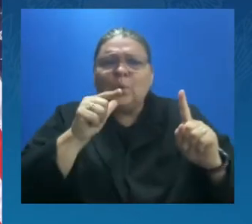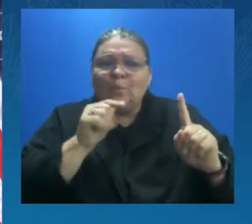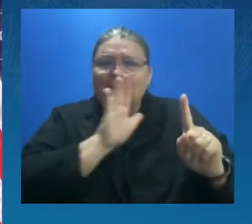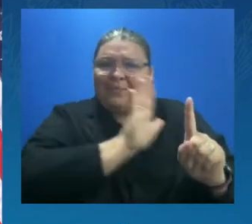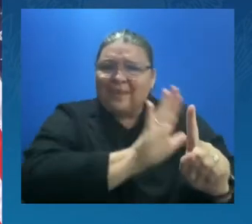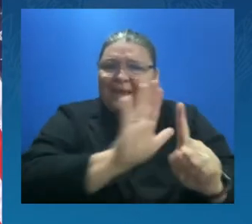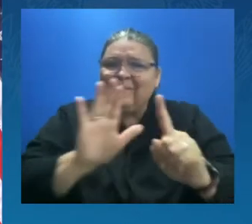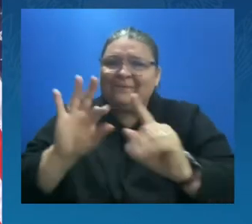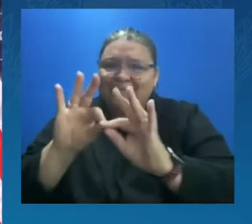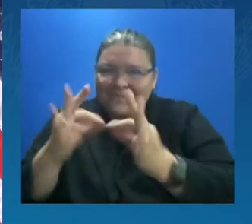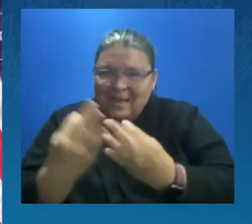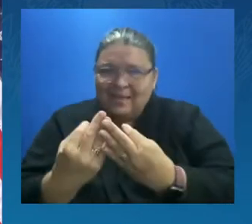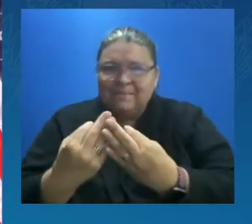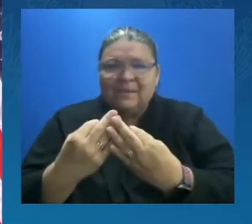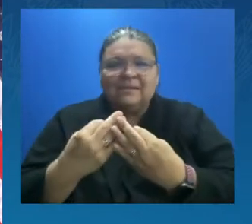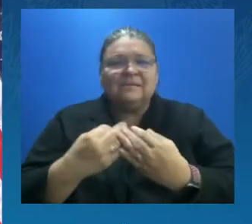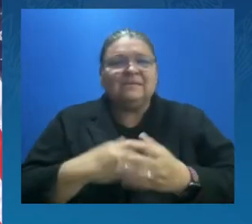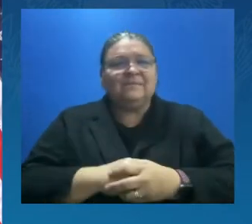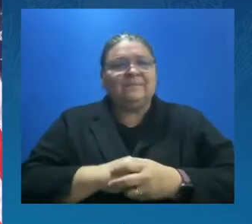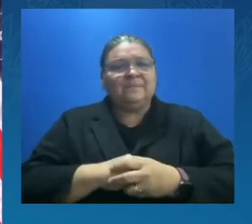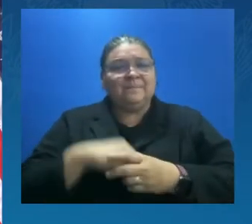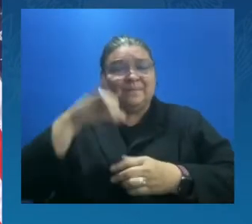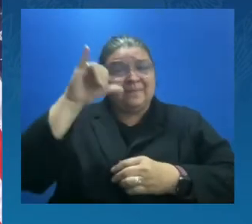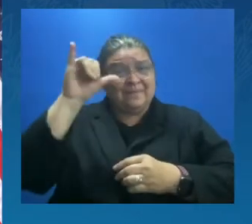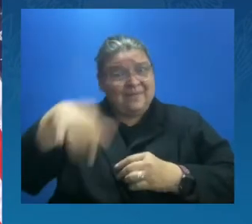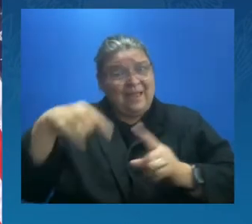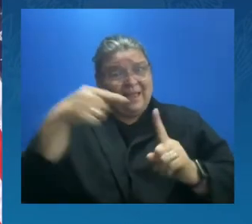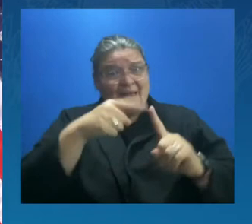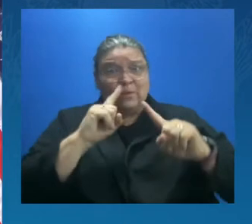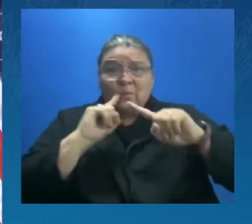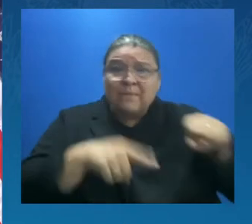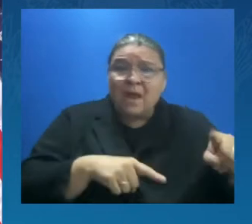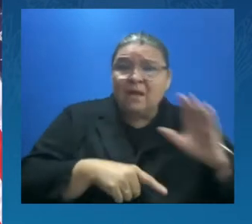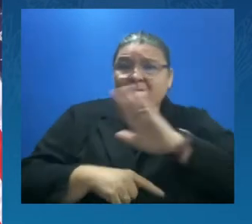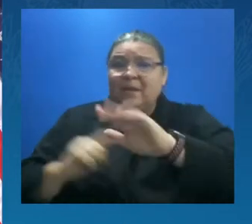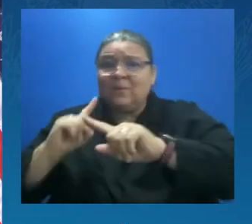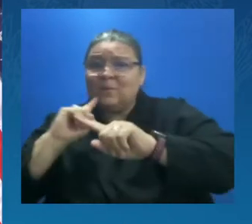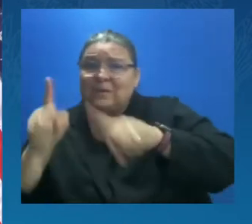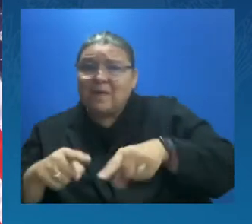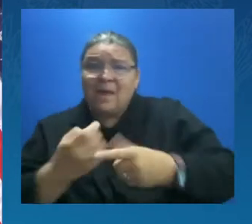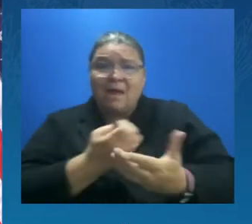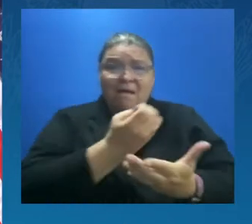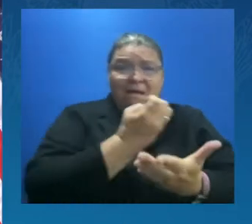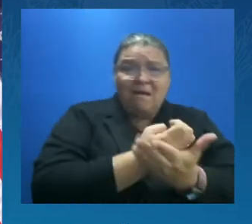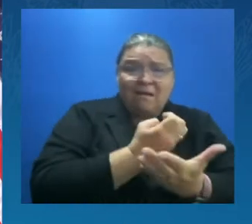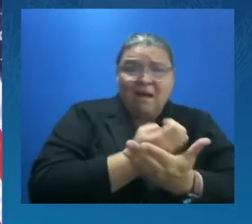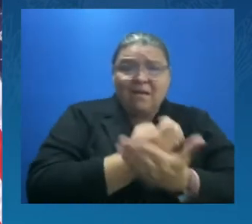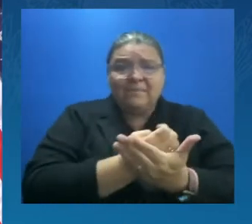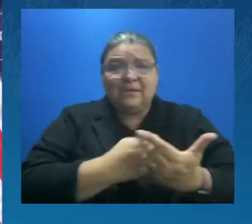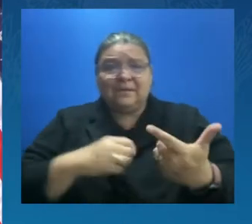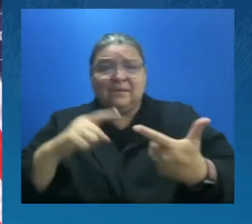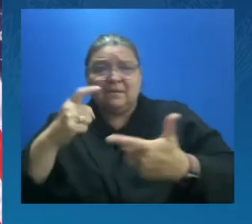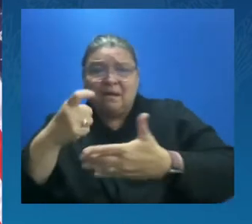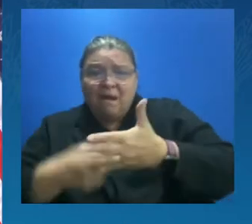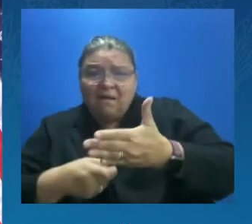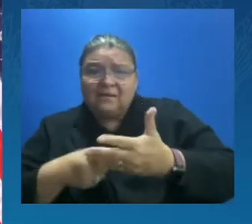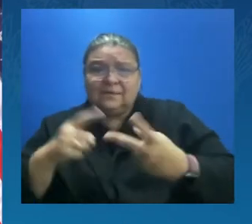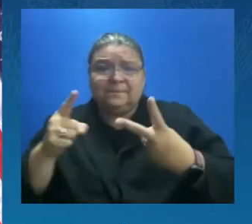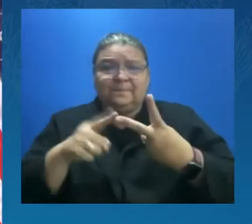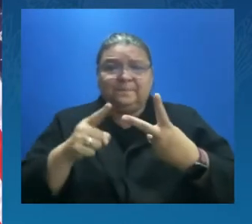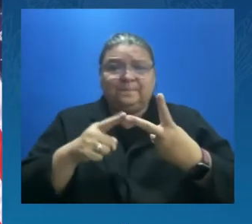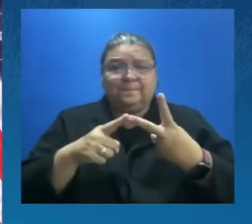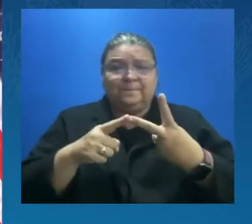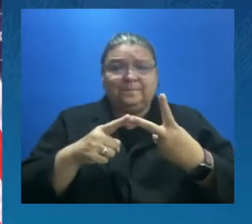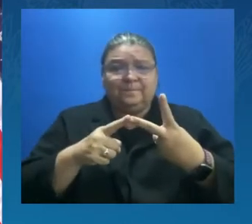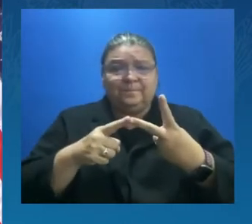and they're also societal. The emergency management system is by nature federally supported, state-managed, and locally executed.